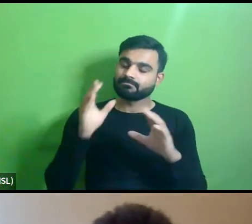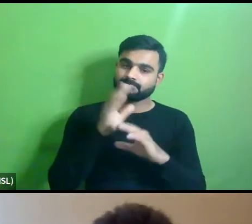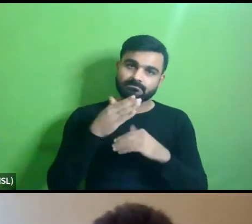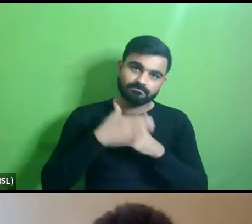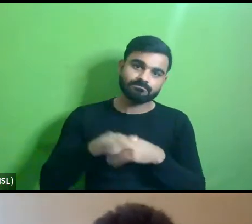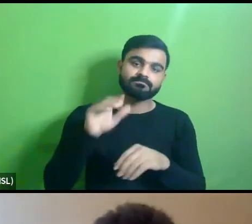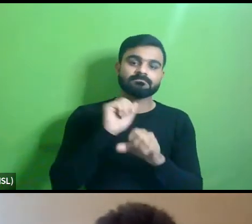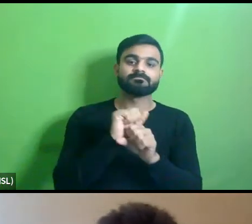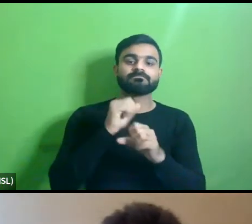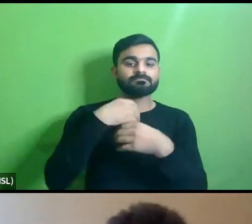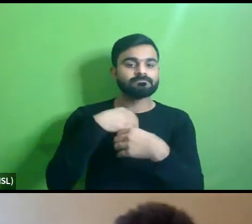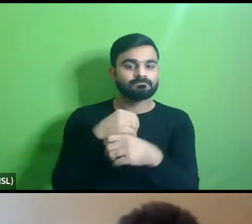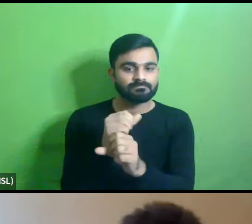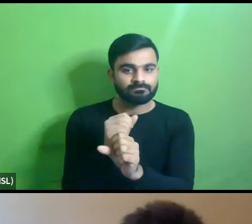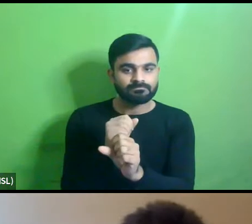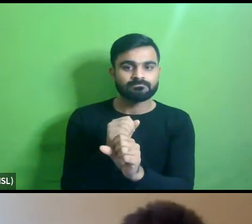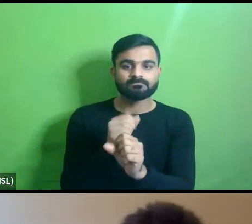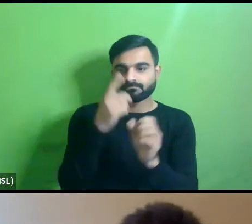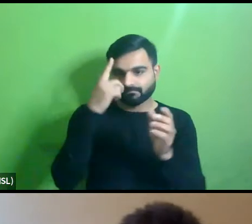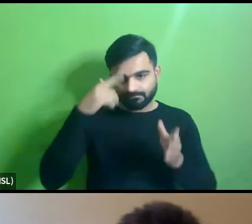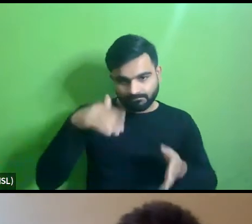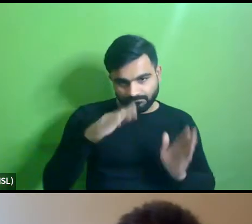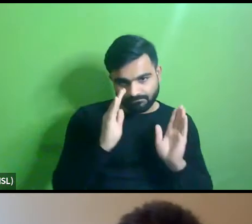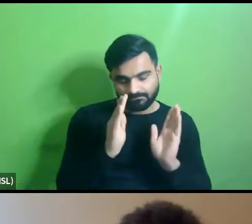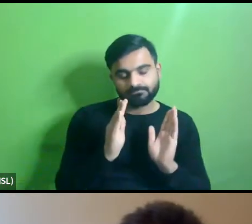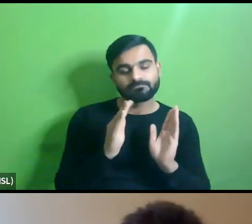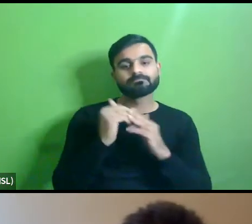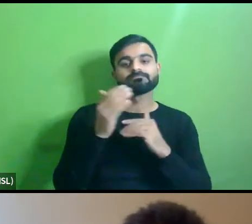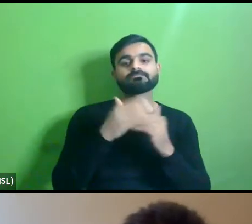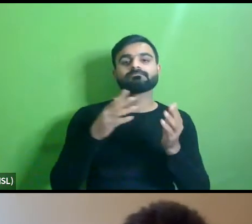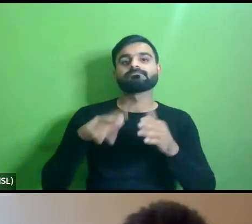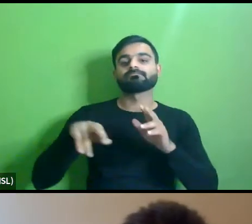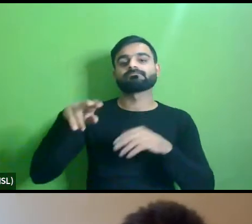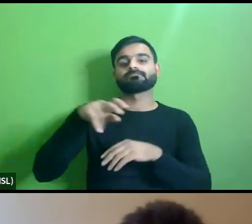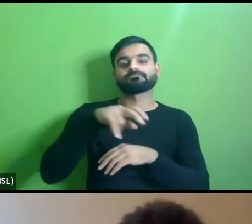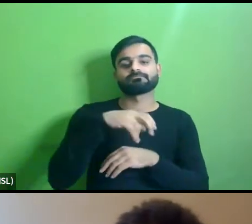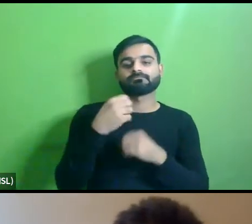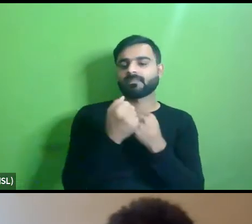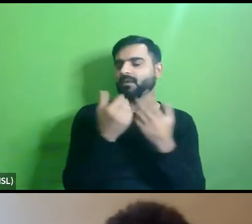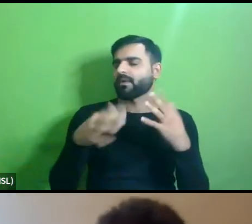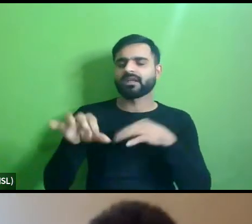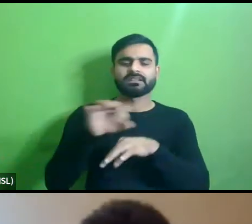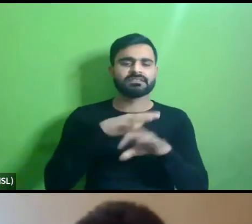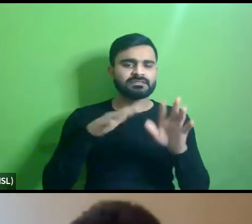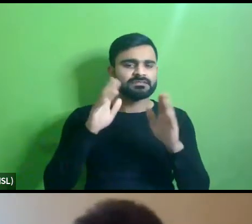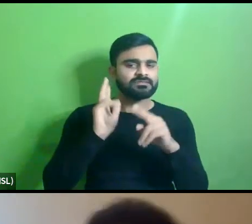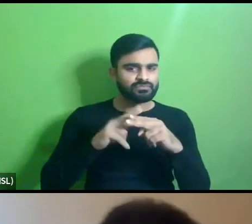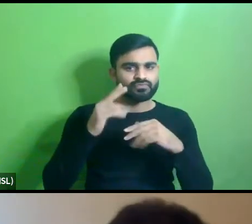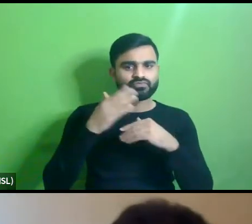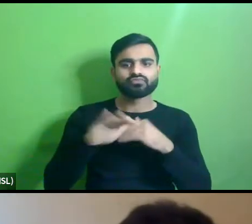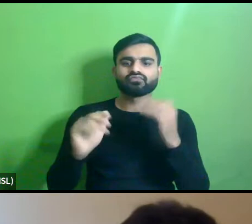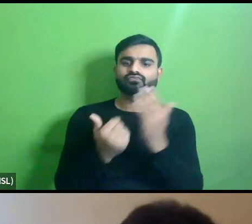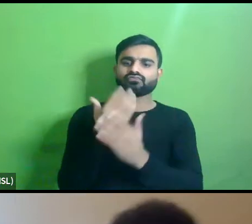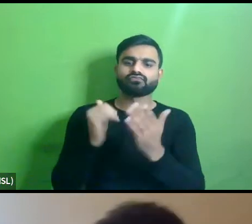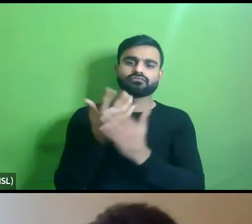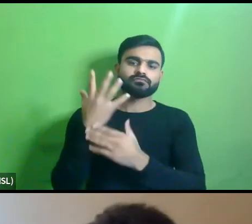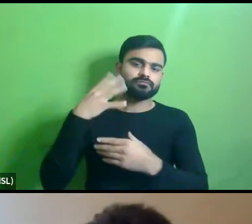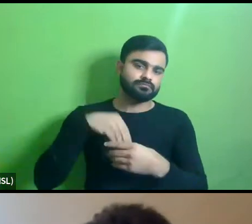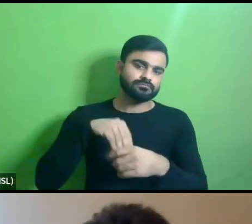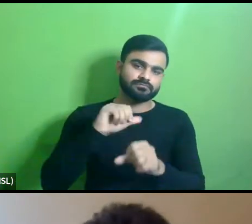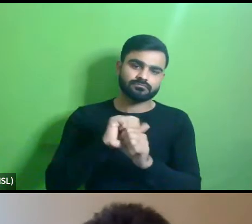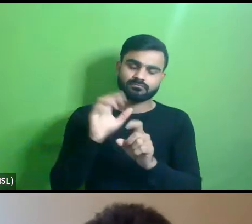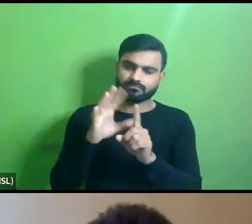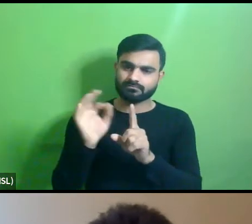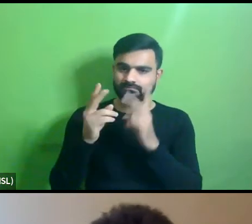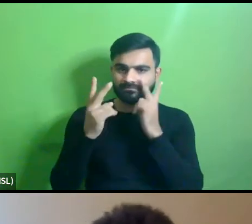creating uh streets that are for pedestrians a lot of cities have been taking the initiative we we do see